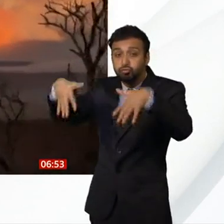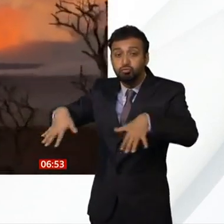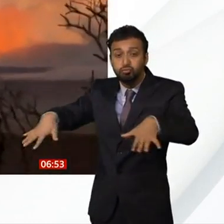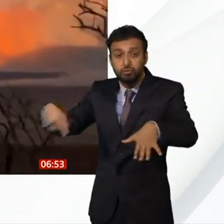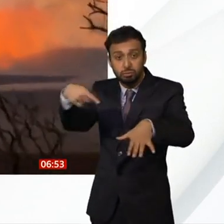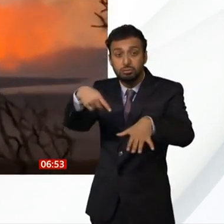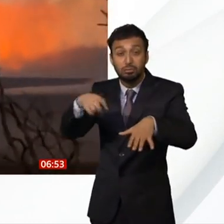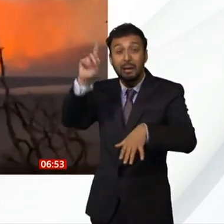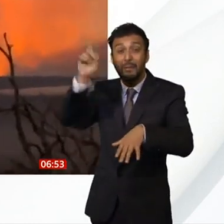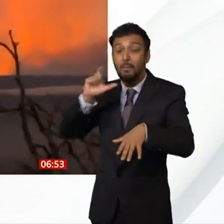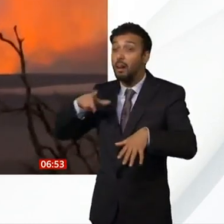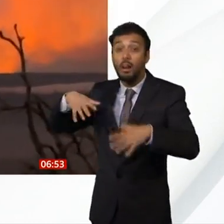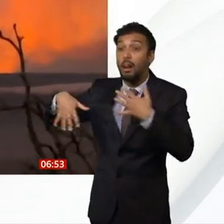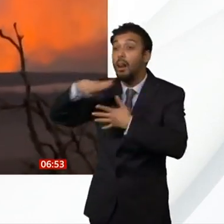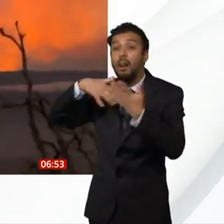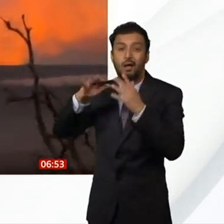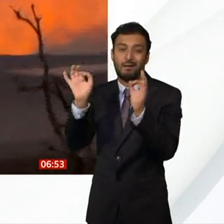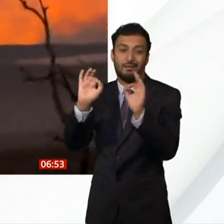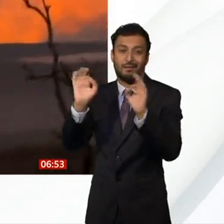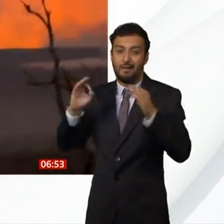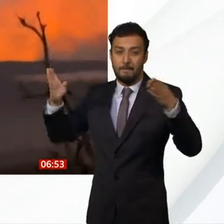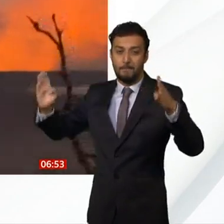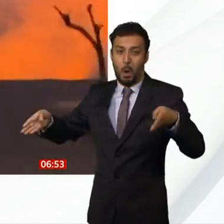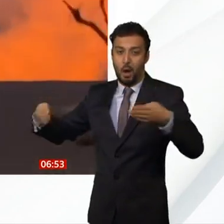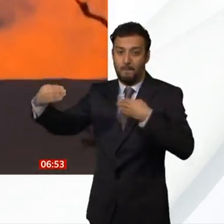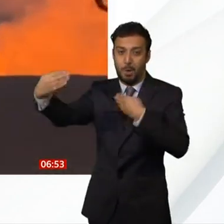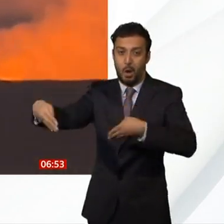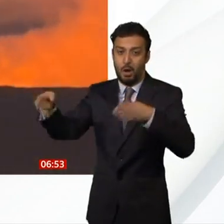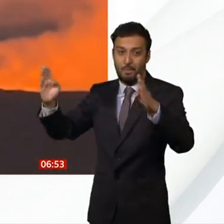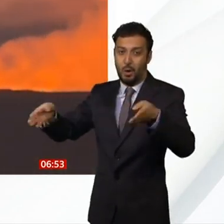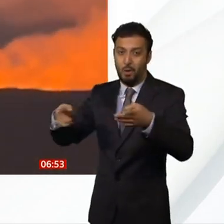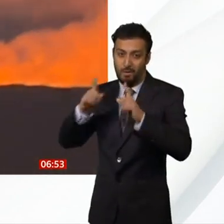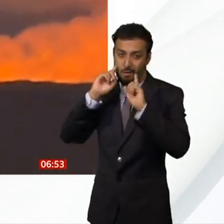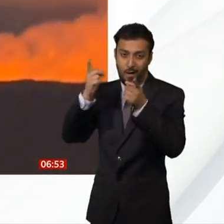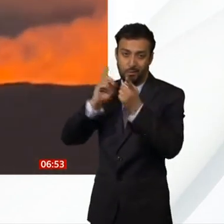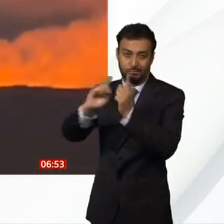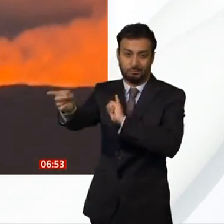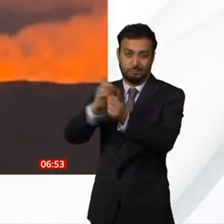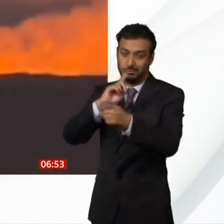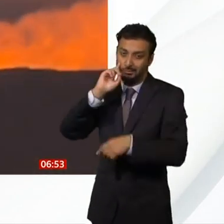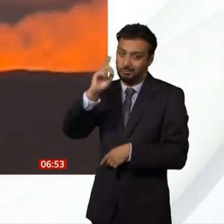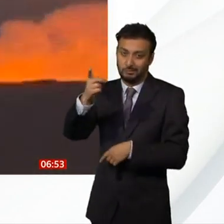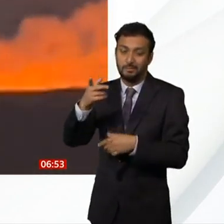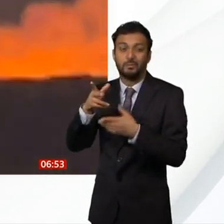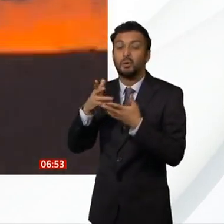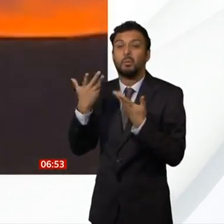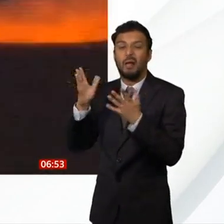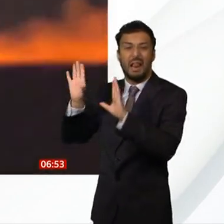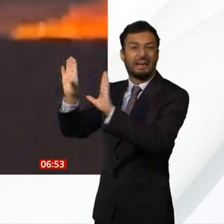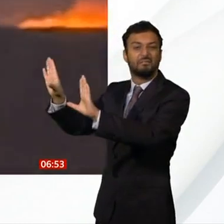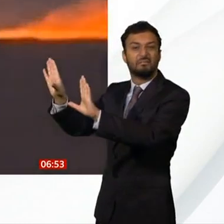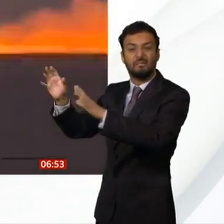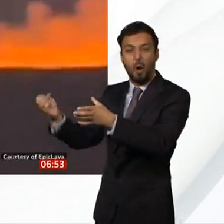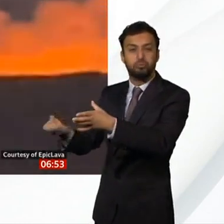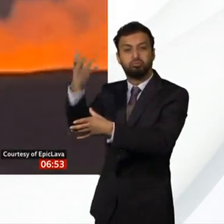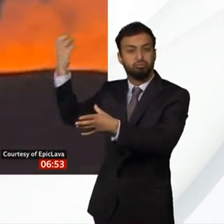there isn't too much risk to life. The main hazard at the moment is going to be additional